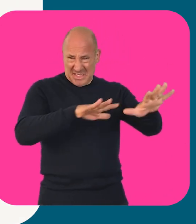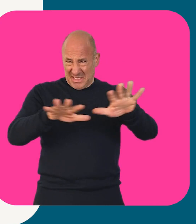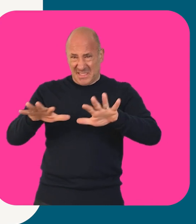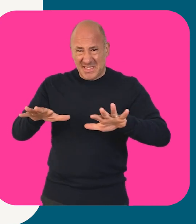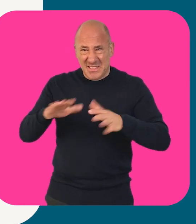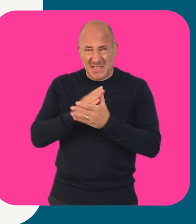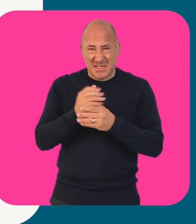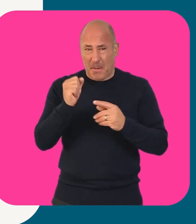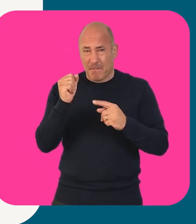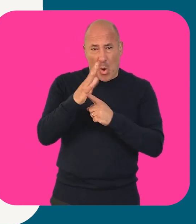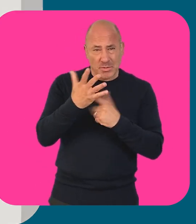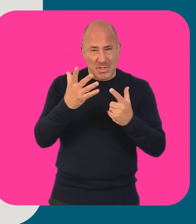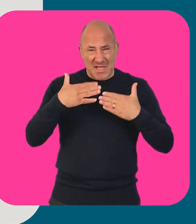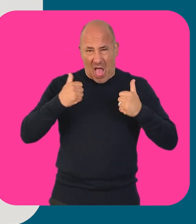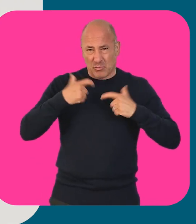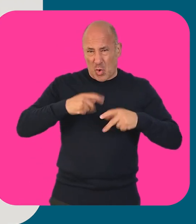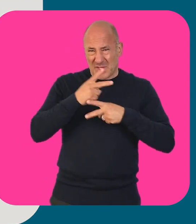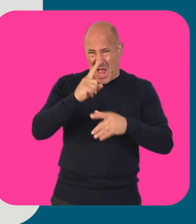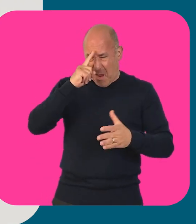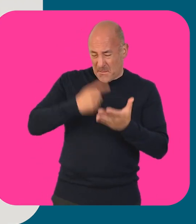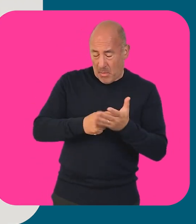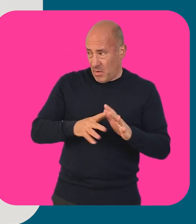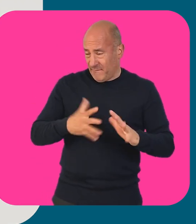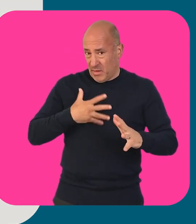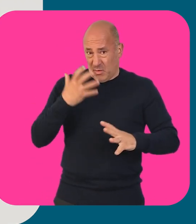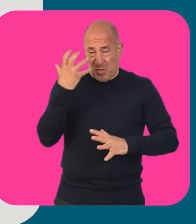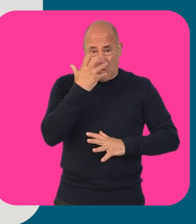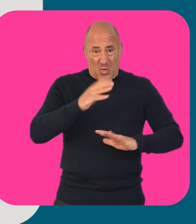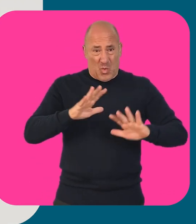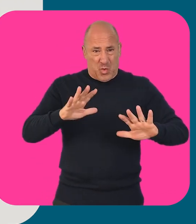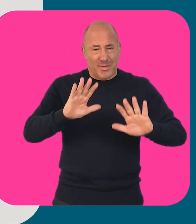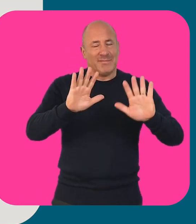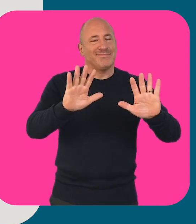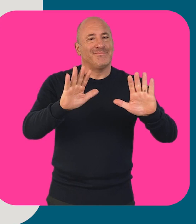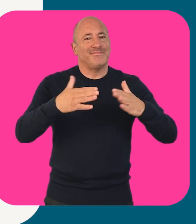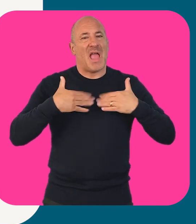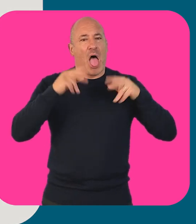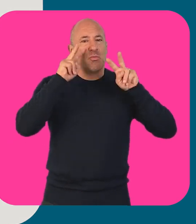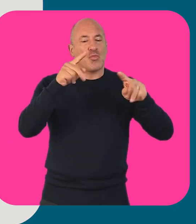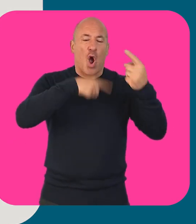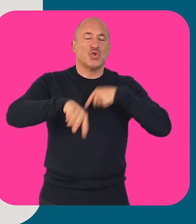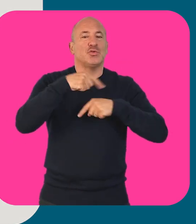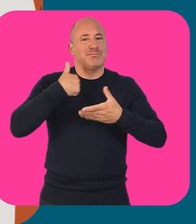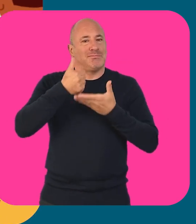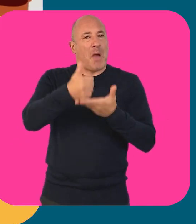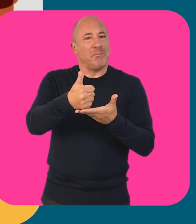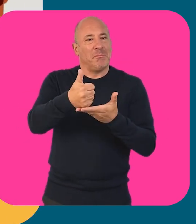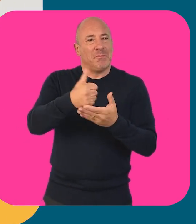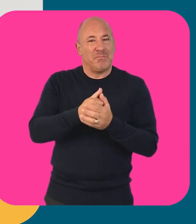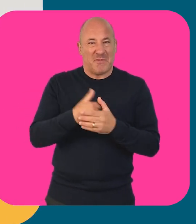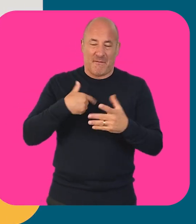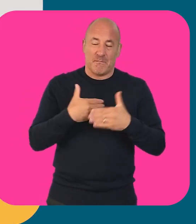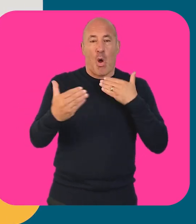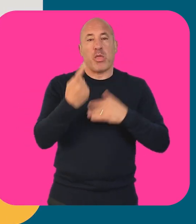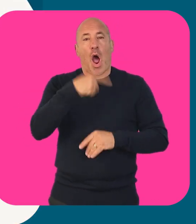services. It can be overwhelming to make important health and social care decisions. But Healthwatch is here